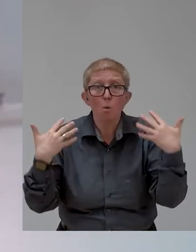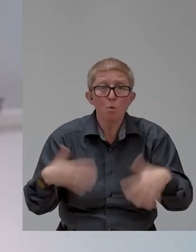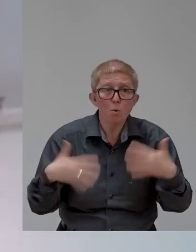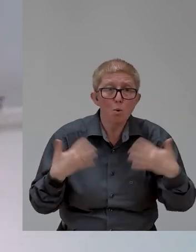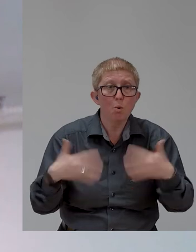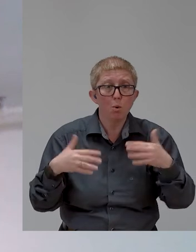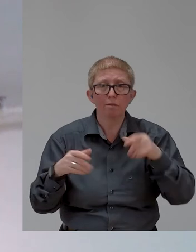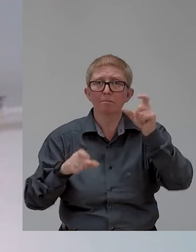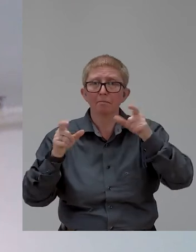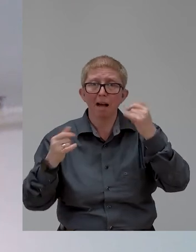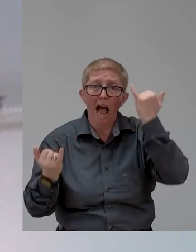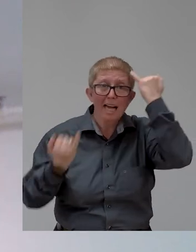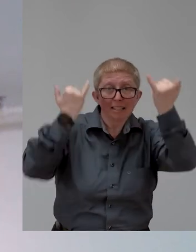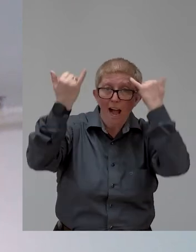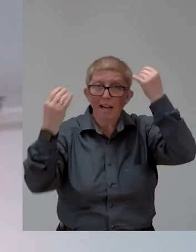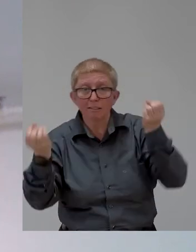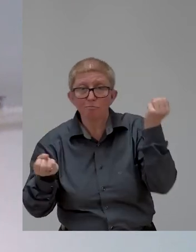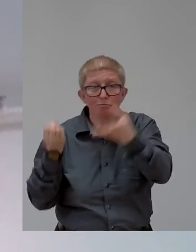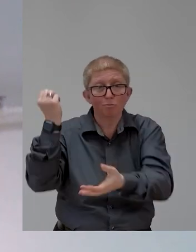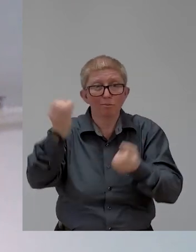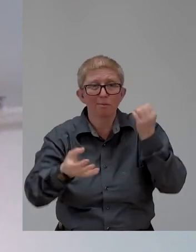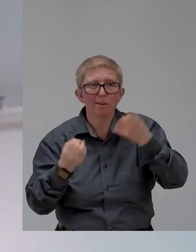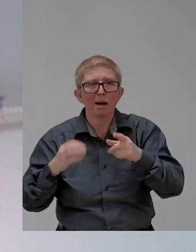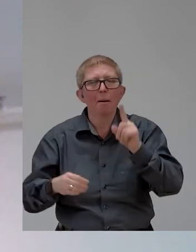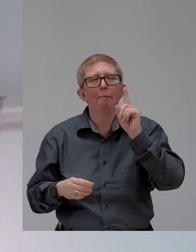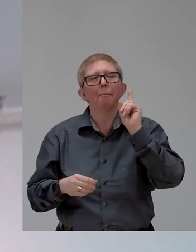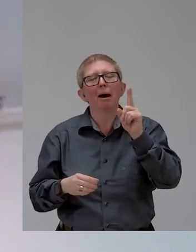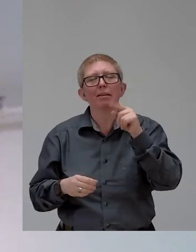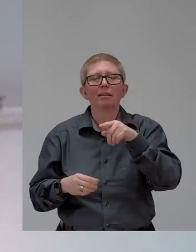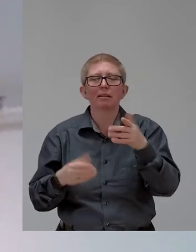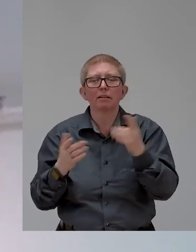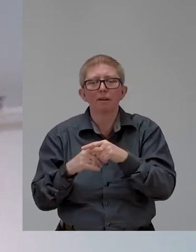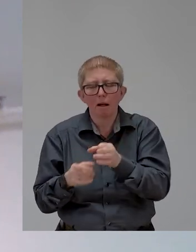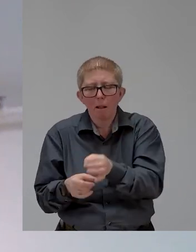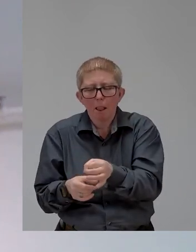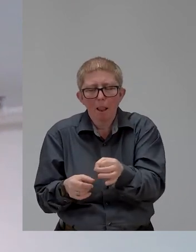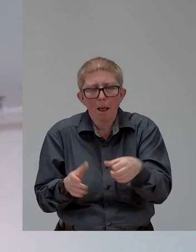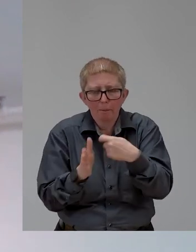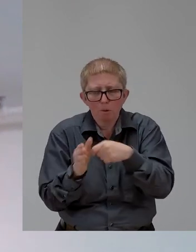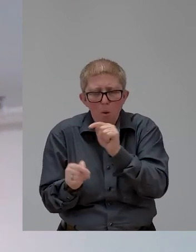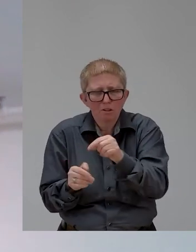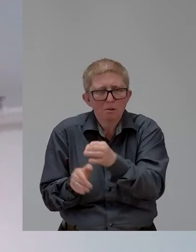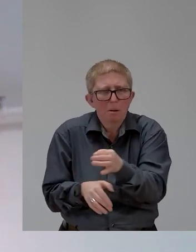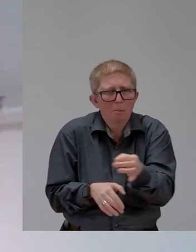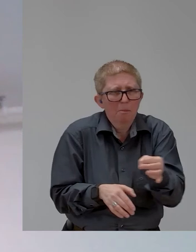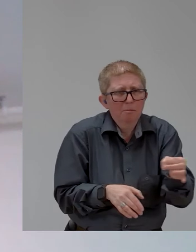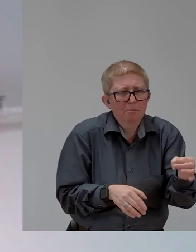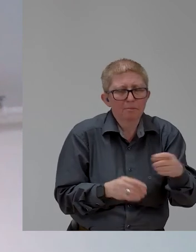this large INGO, are almost all small projects. They tend to be pilot projects, they tend to focus